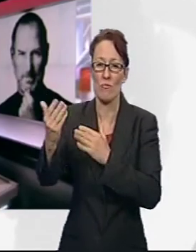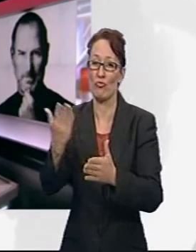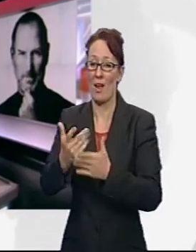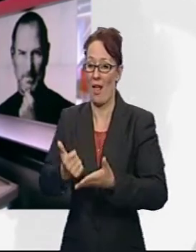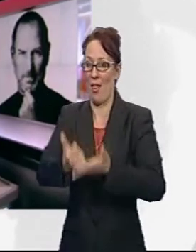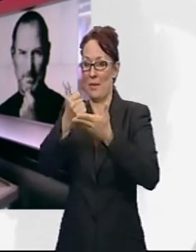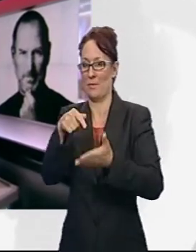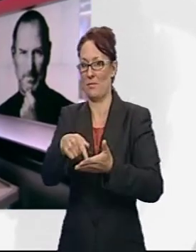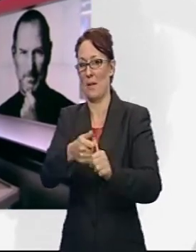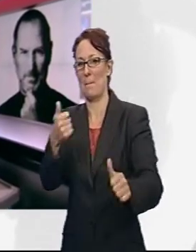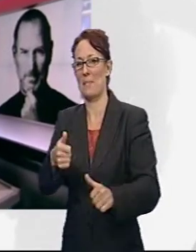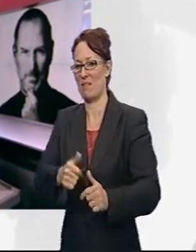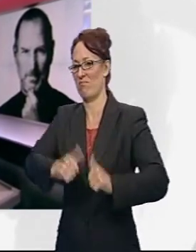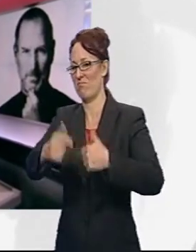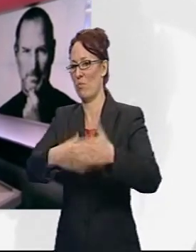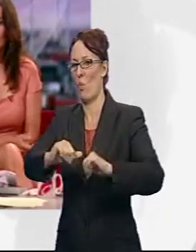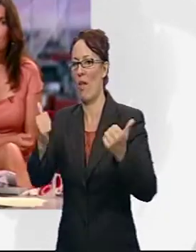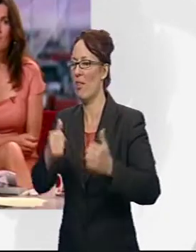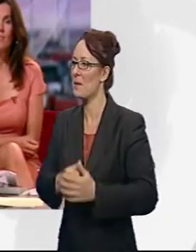well thanks very much time